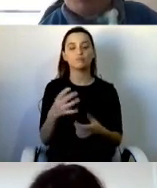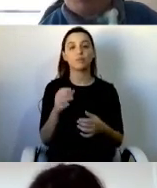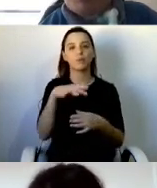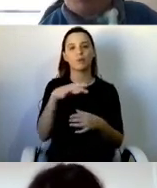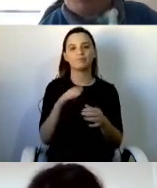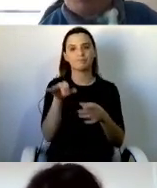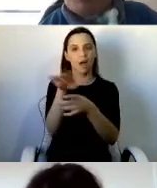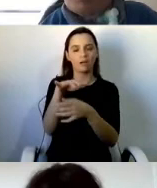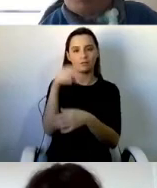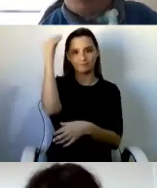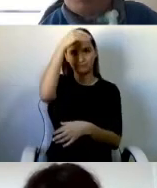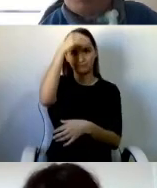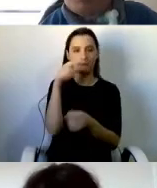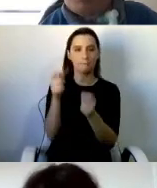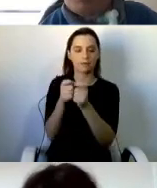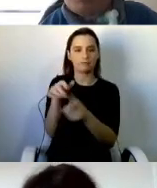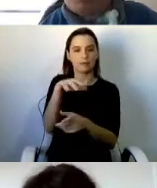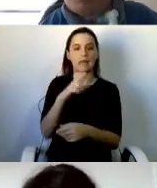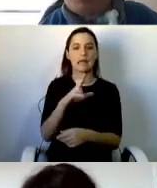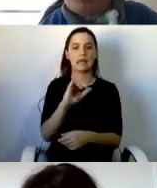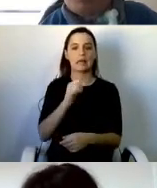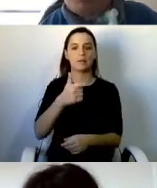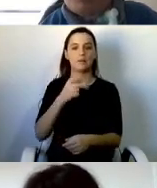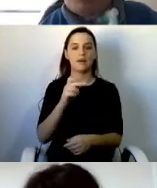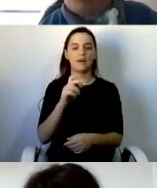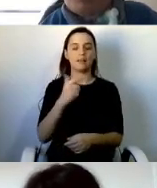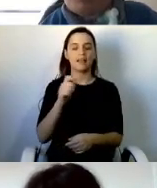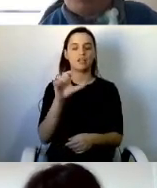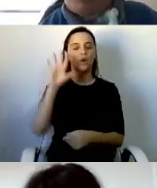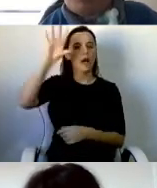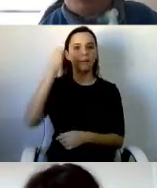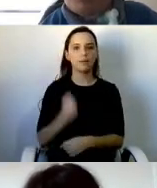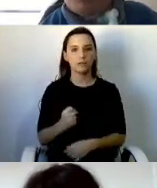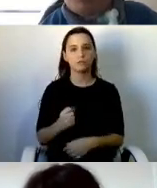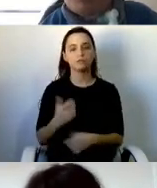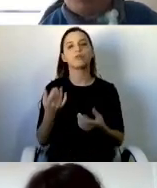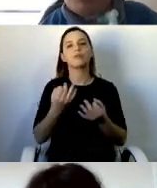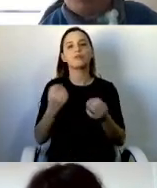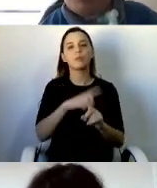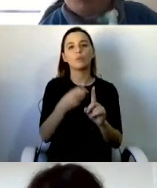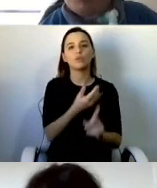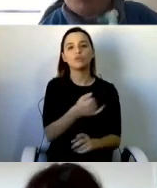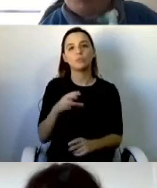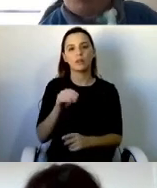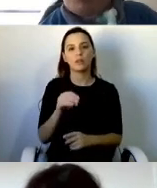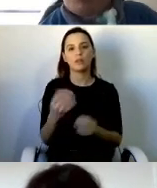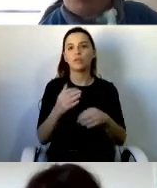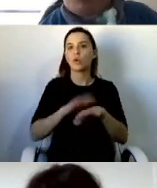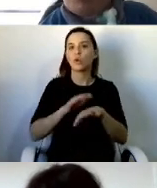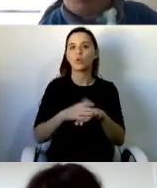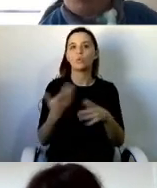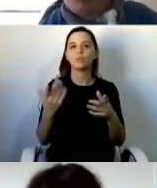DPAC was formed in 2010, following a mass protest against government